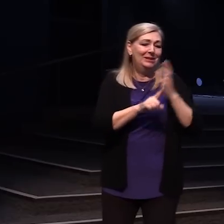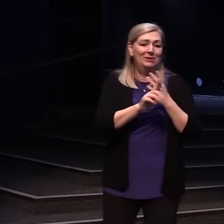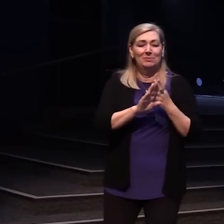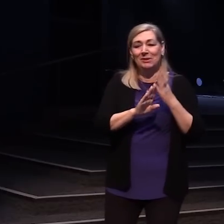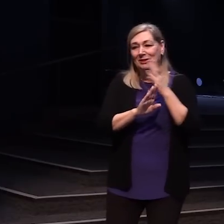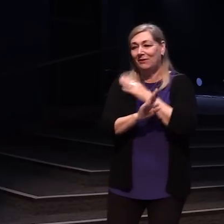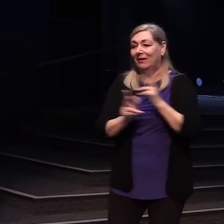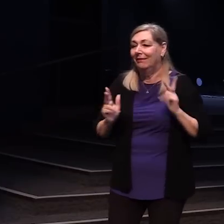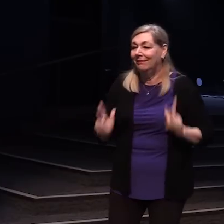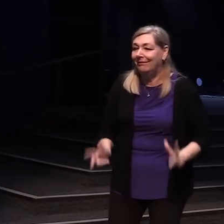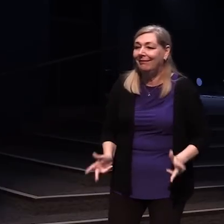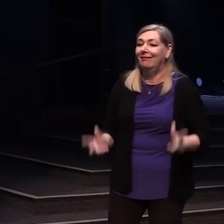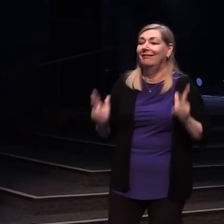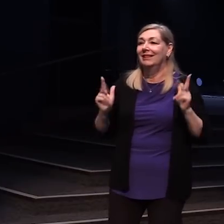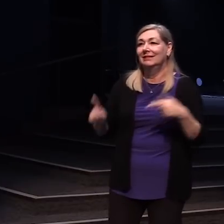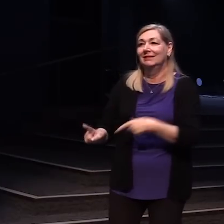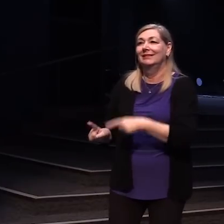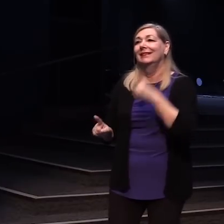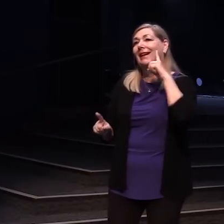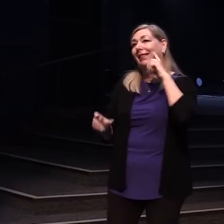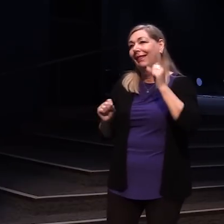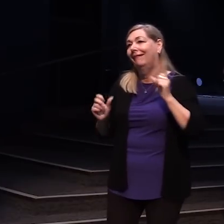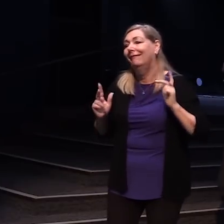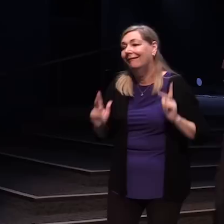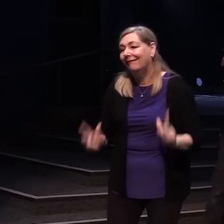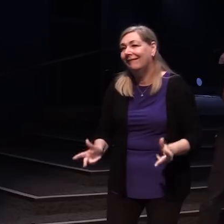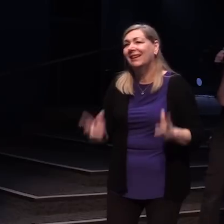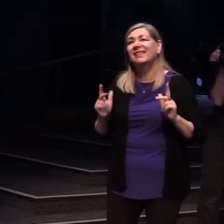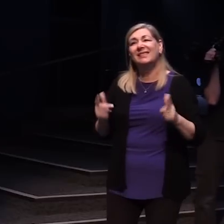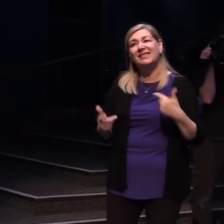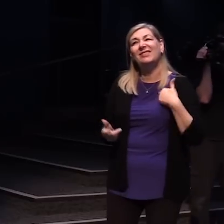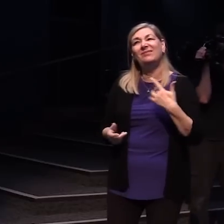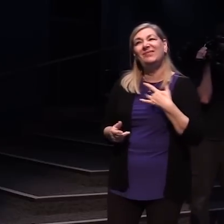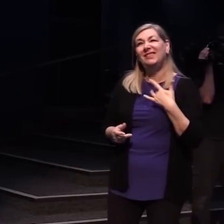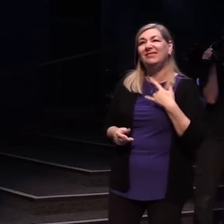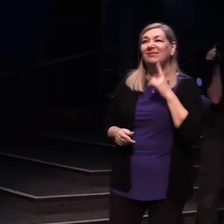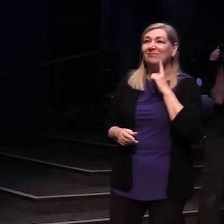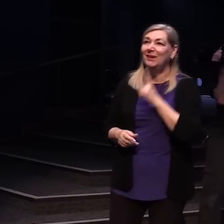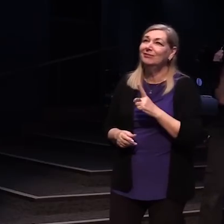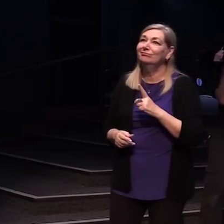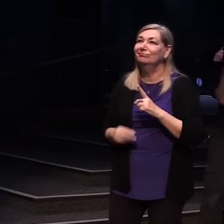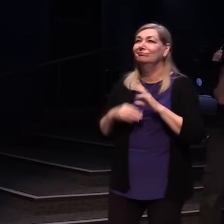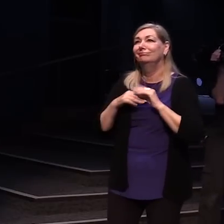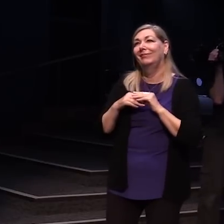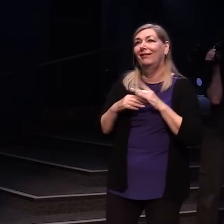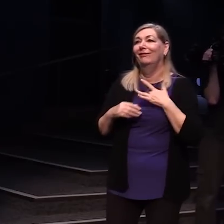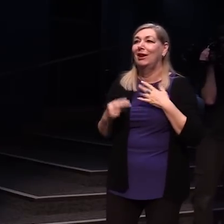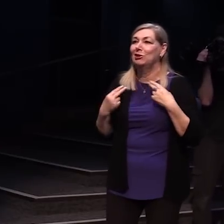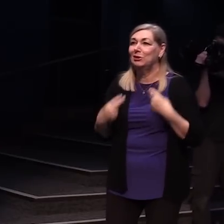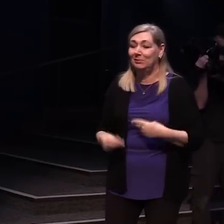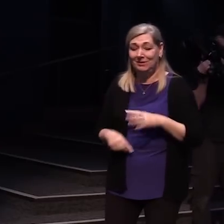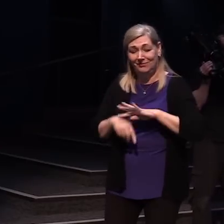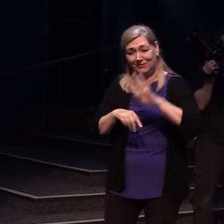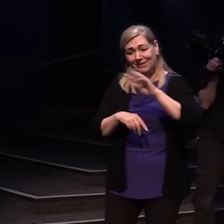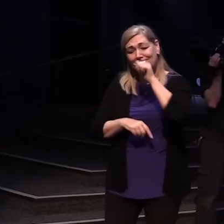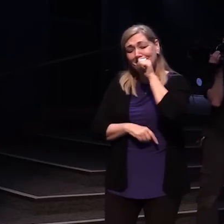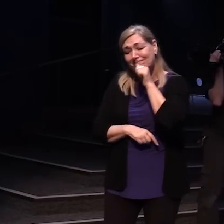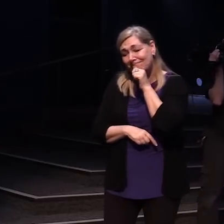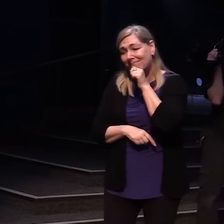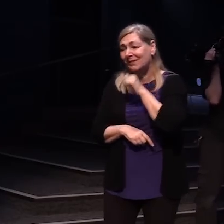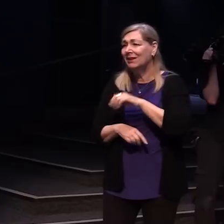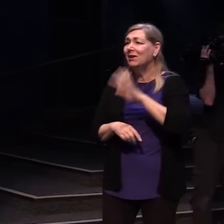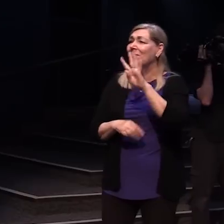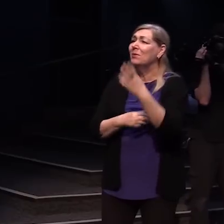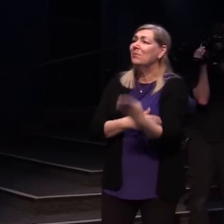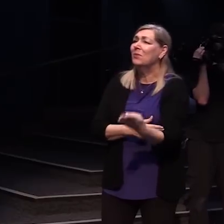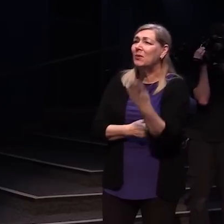as loud as Everly cries And I'm feeling pretty human And at almost 4 a.m. Life hits me And